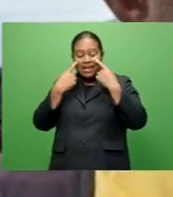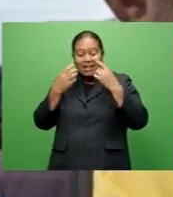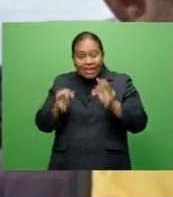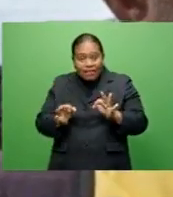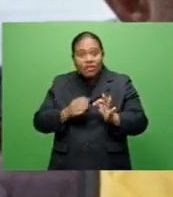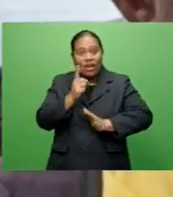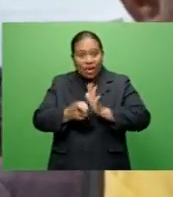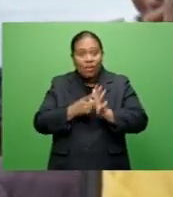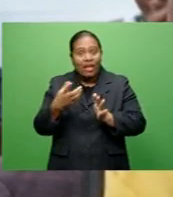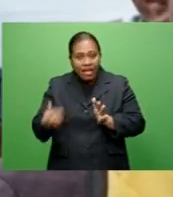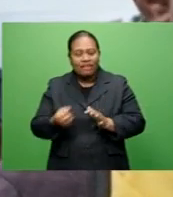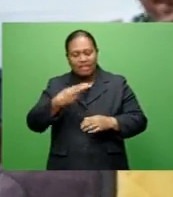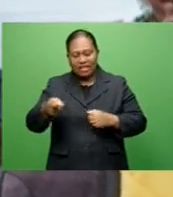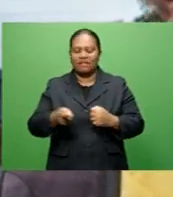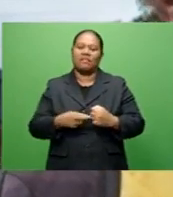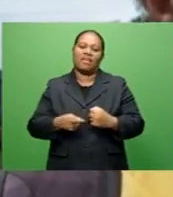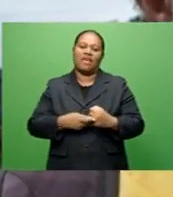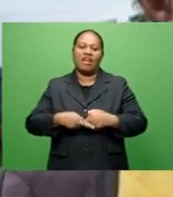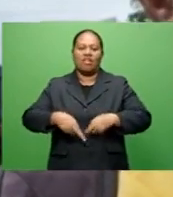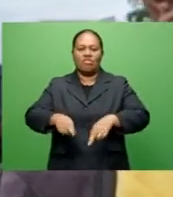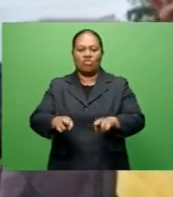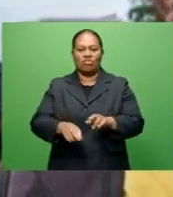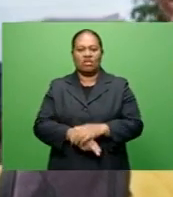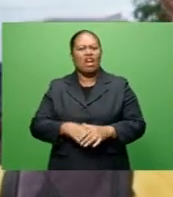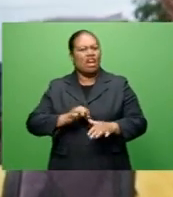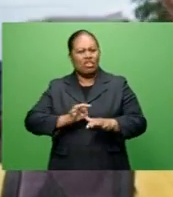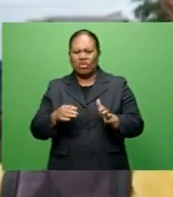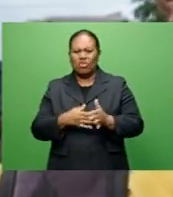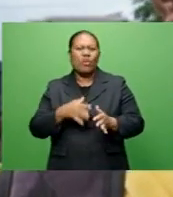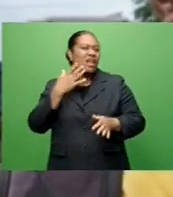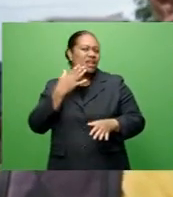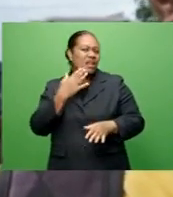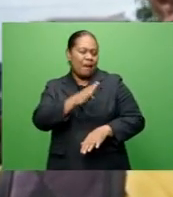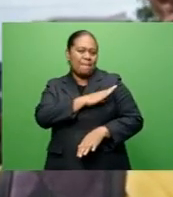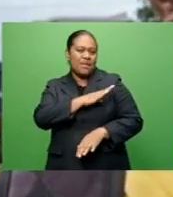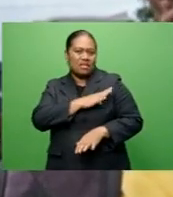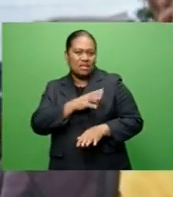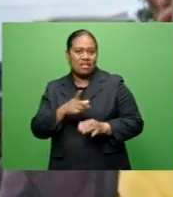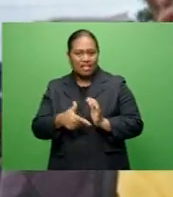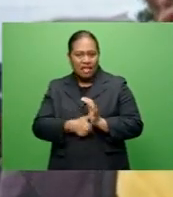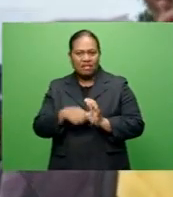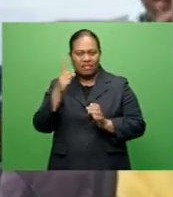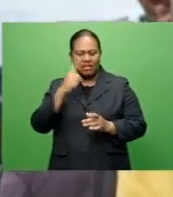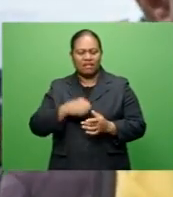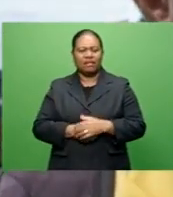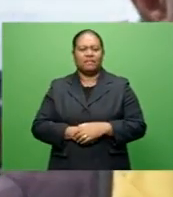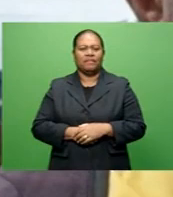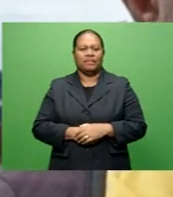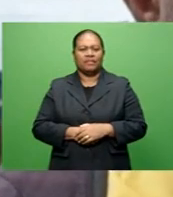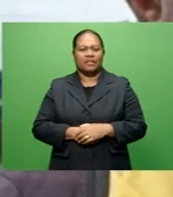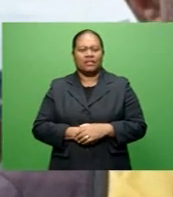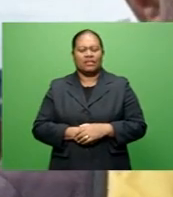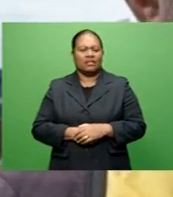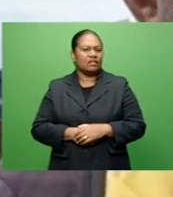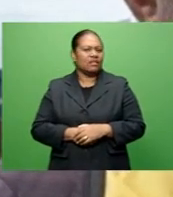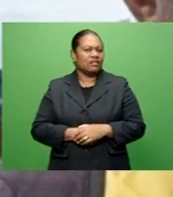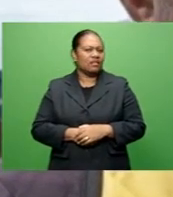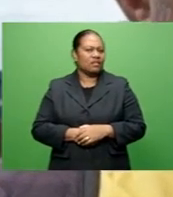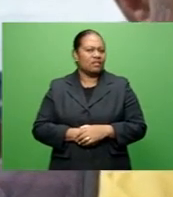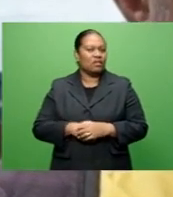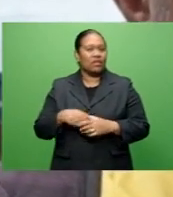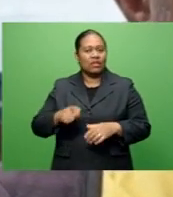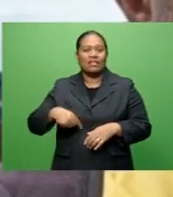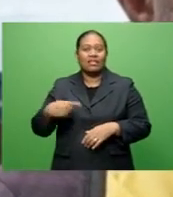road is clear, they can do it this side and this side, they can have all the road by that time, right? So that tomorrow